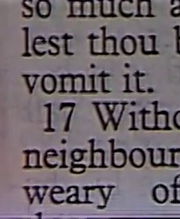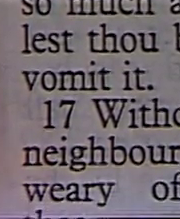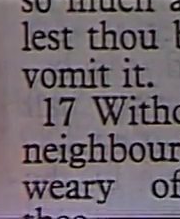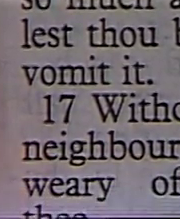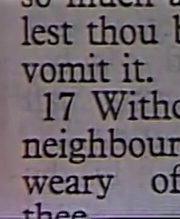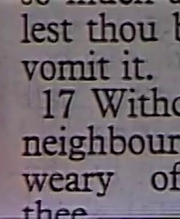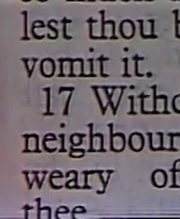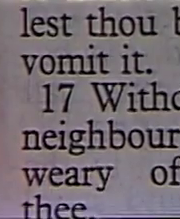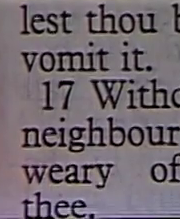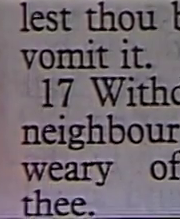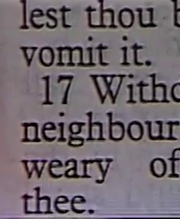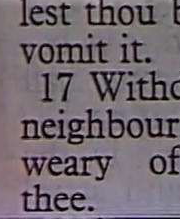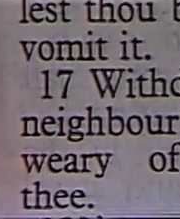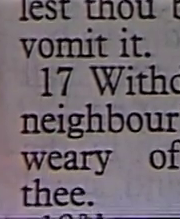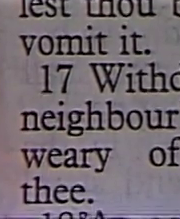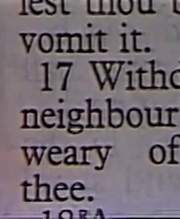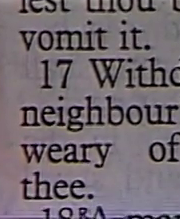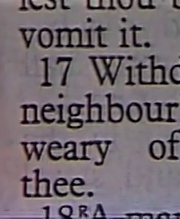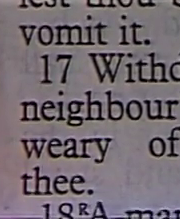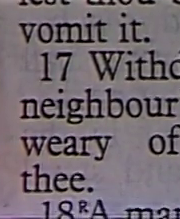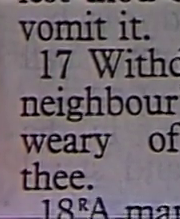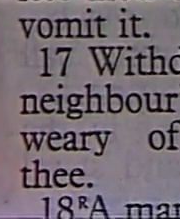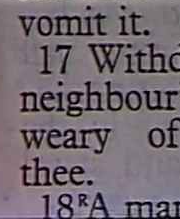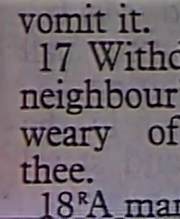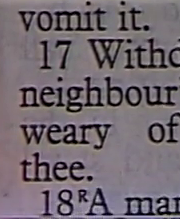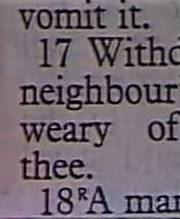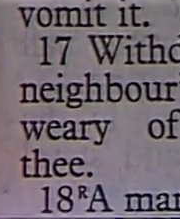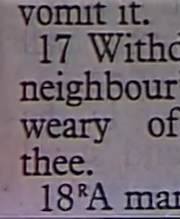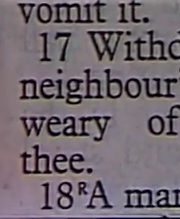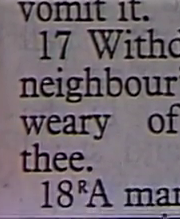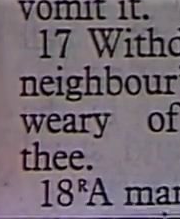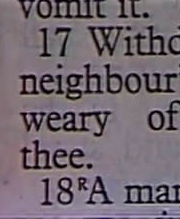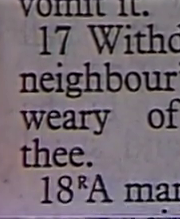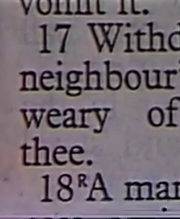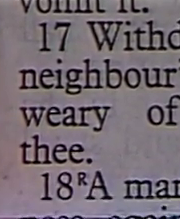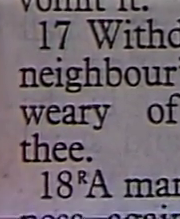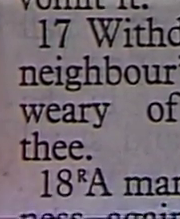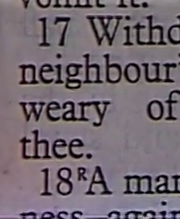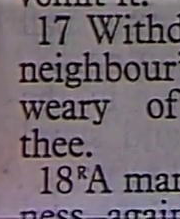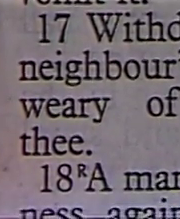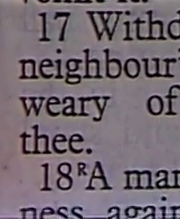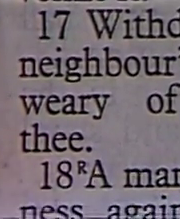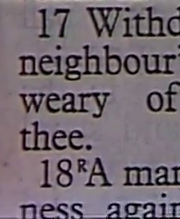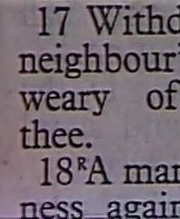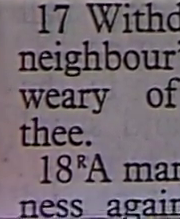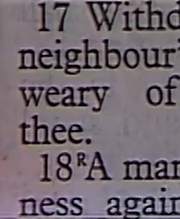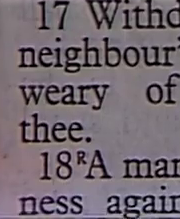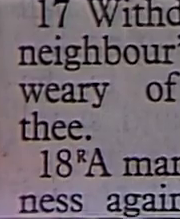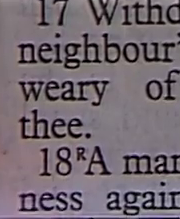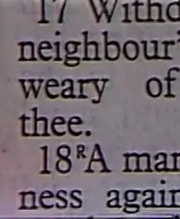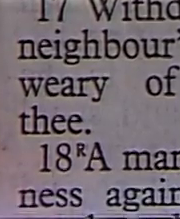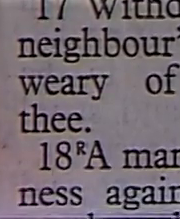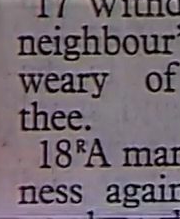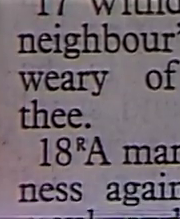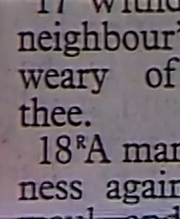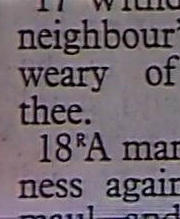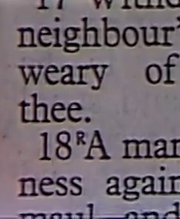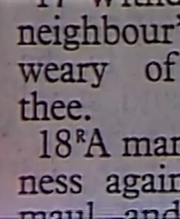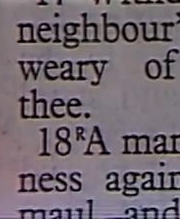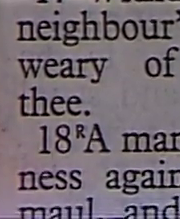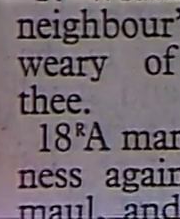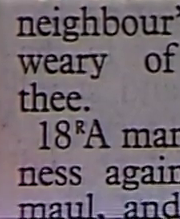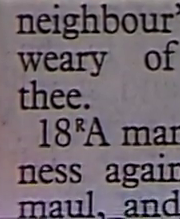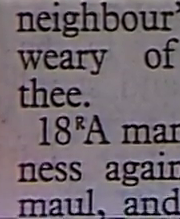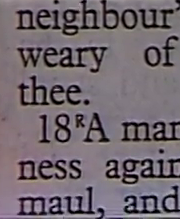breaketh the bone Hast thou found honey? Eat so much as is sufficient for thee Lest thou be